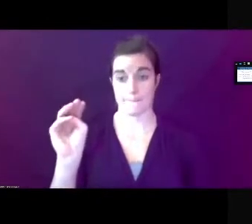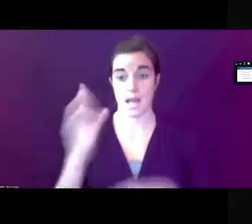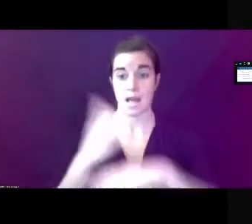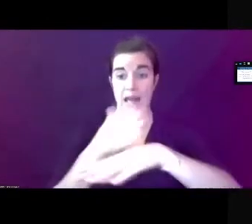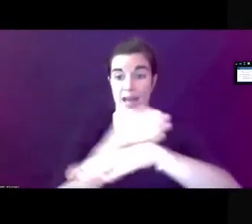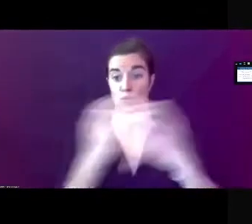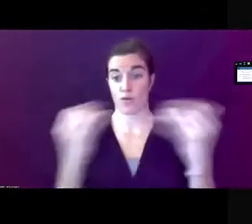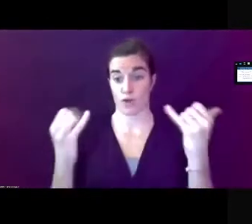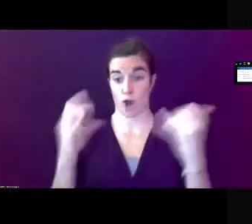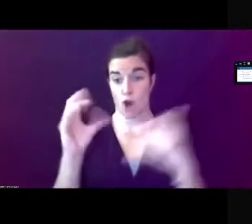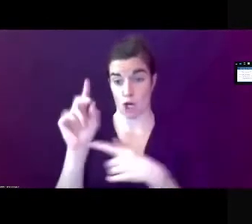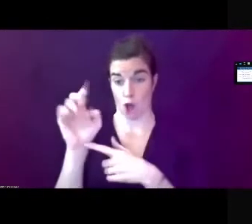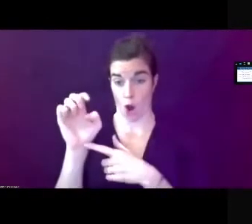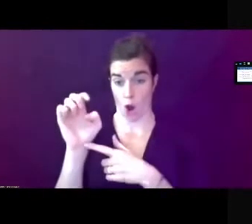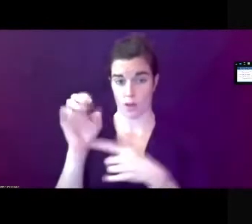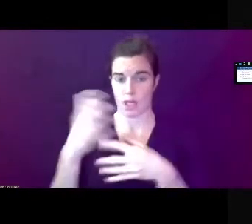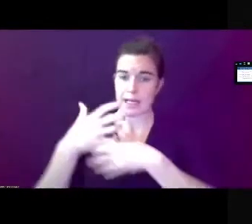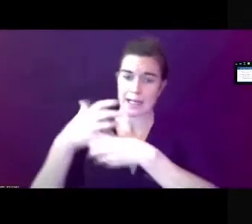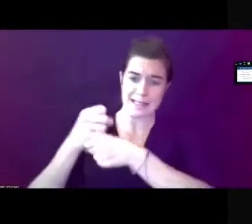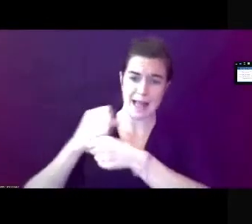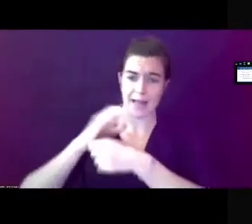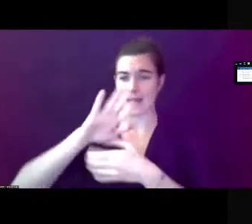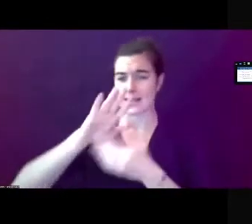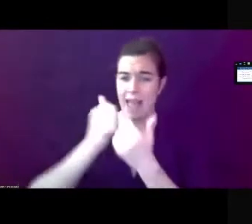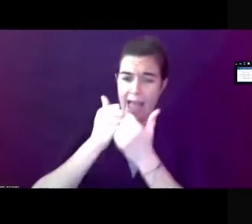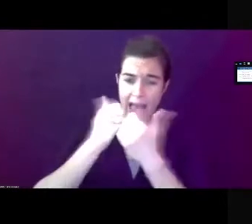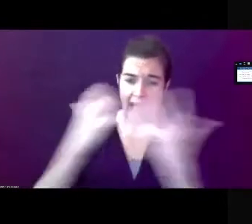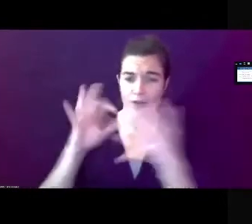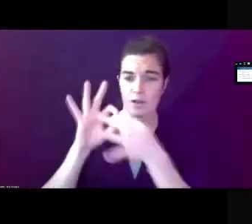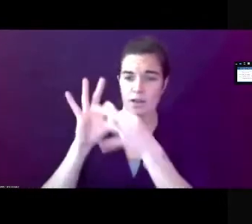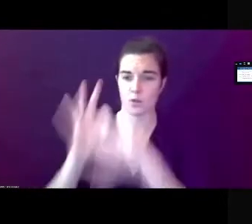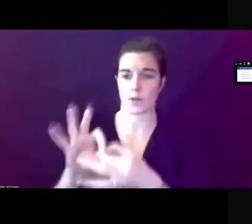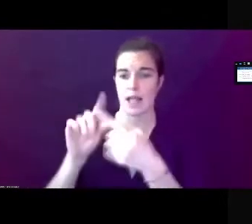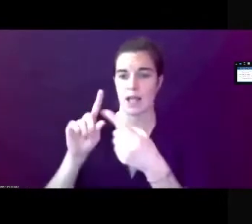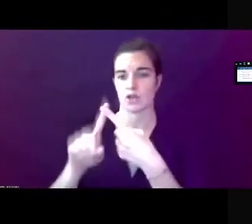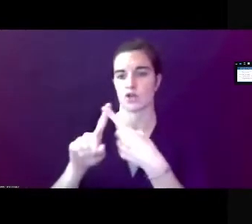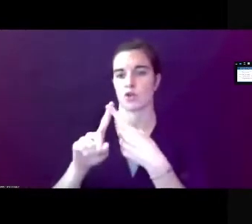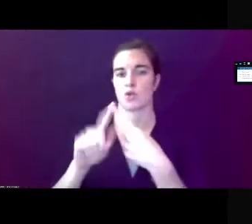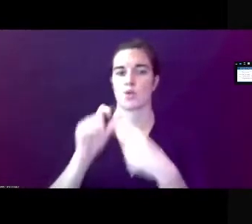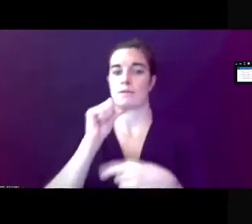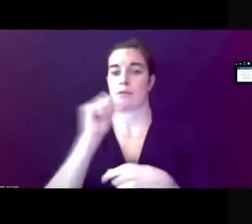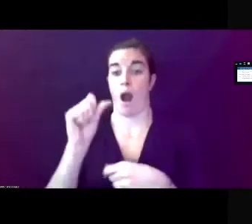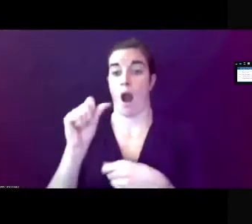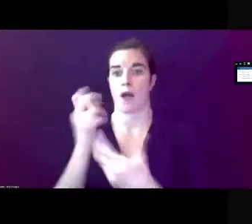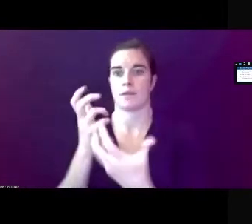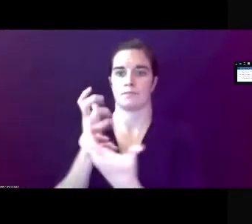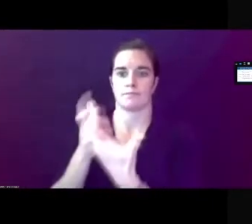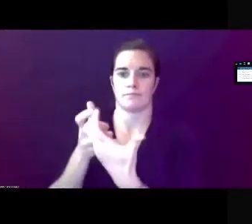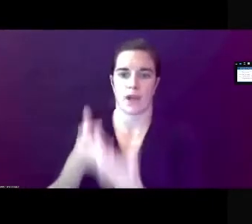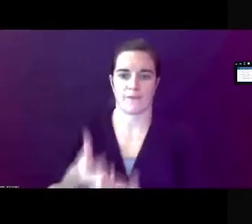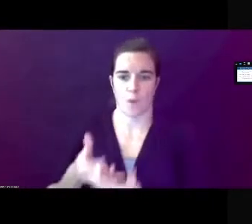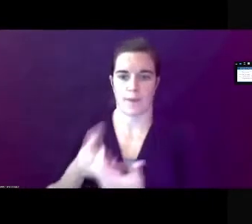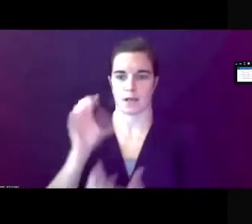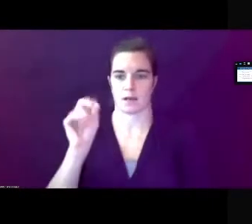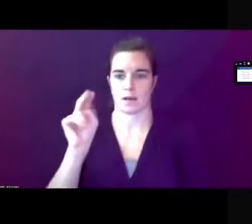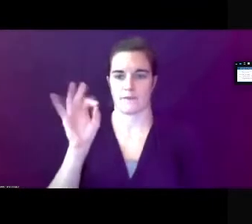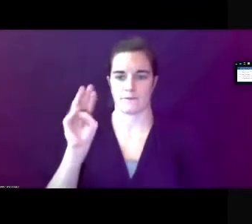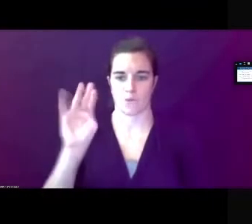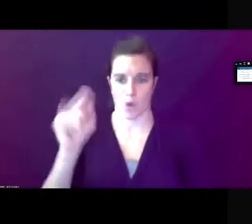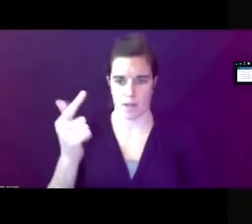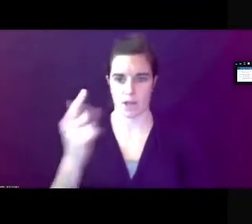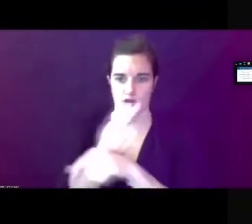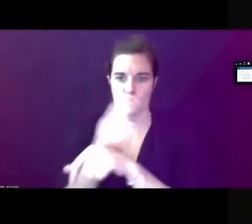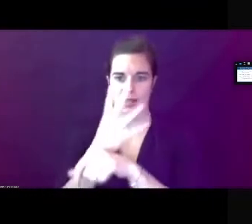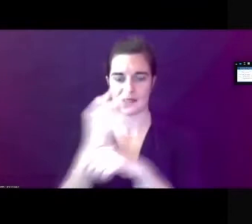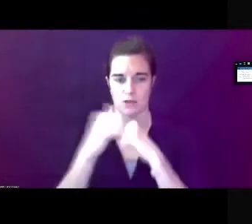code and that it consolidates all provisions related to handling nonconforming uses and structures into one area. there are new